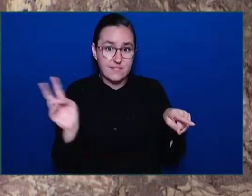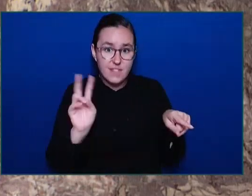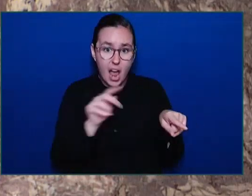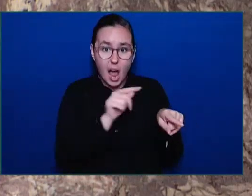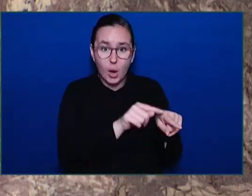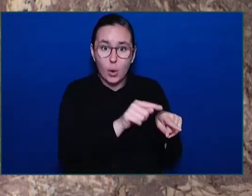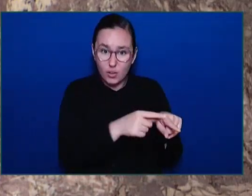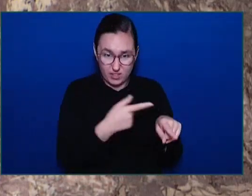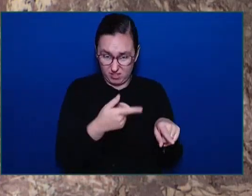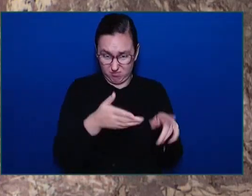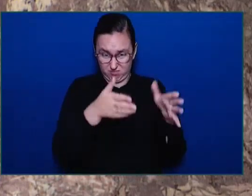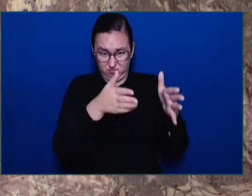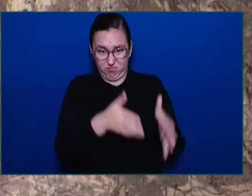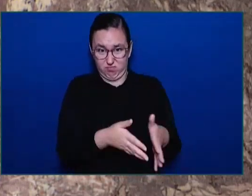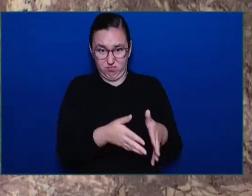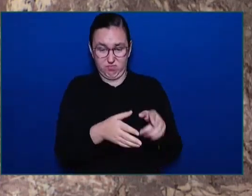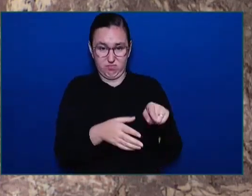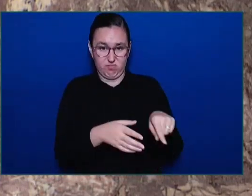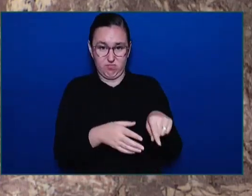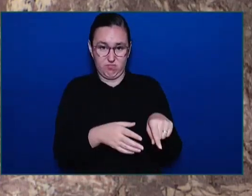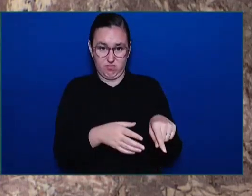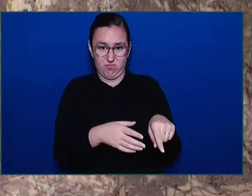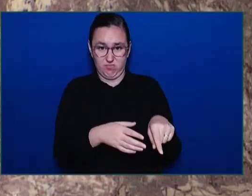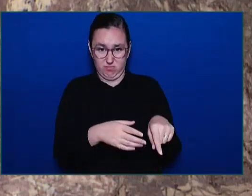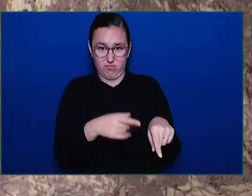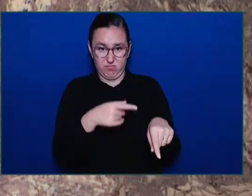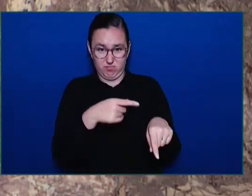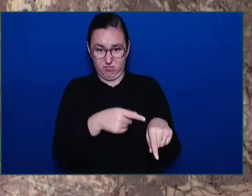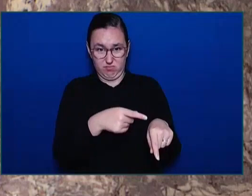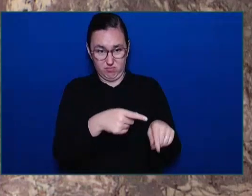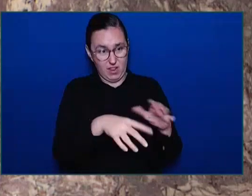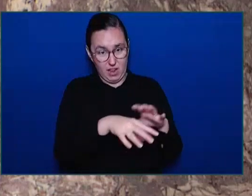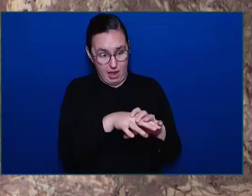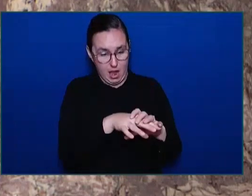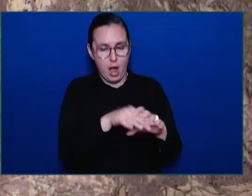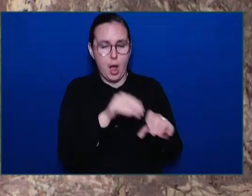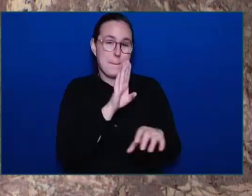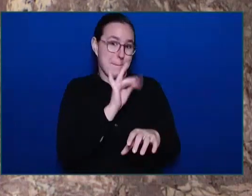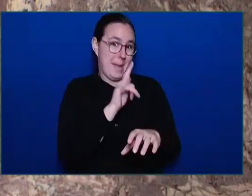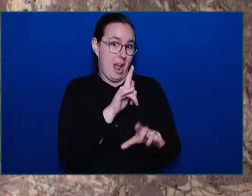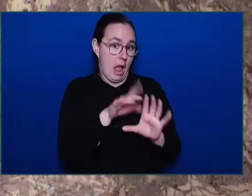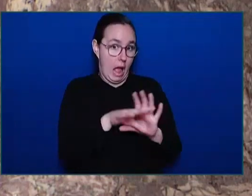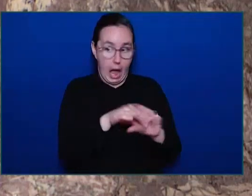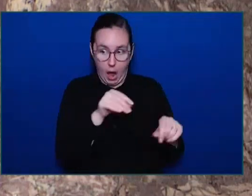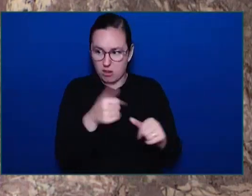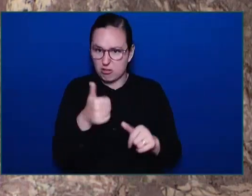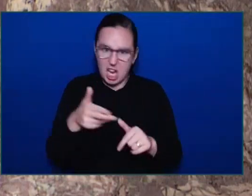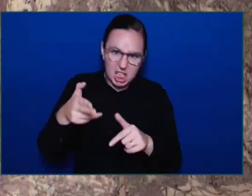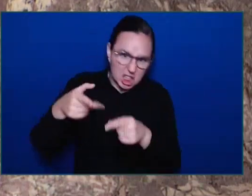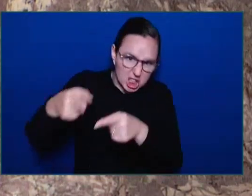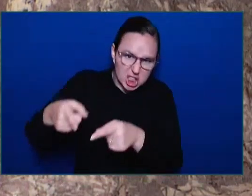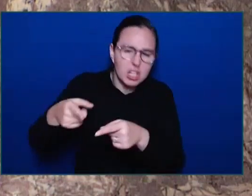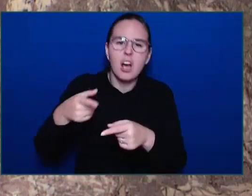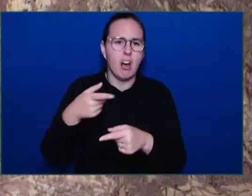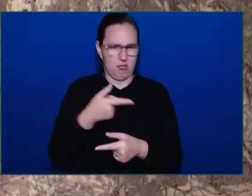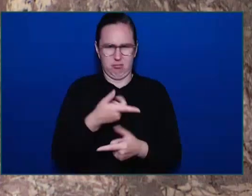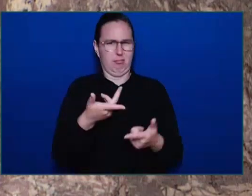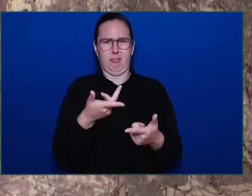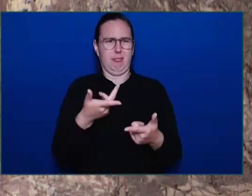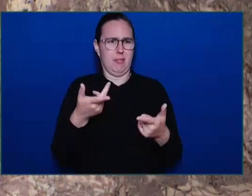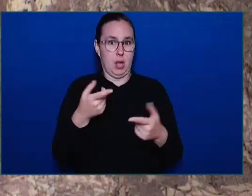Granville with a firearm. Prolific offenders continue to be put back into the community to hurt innocent victims.